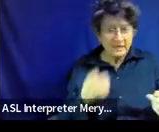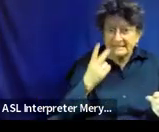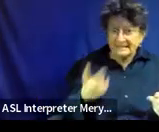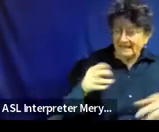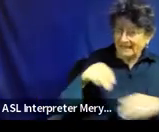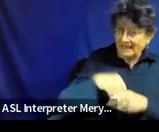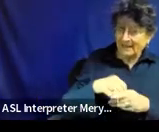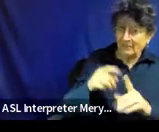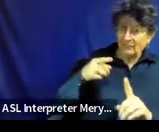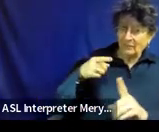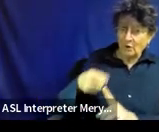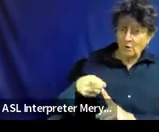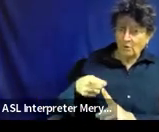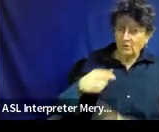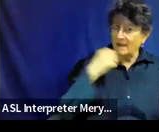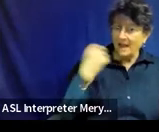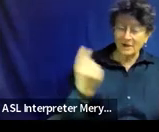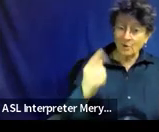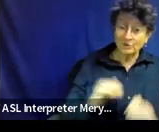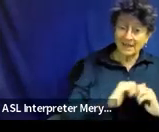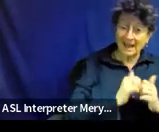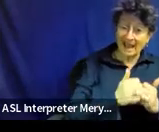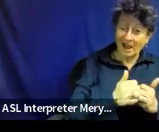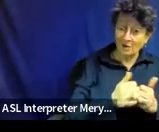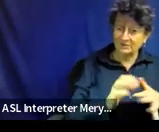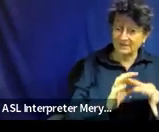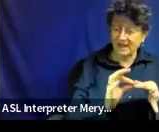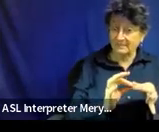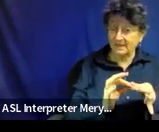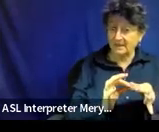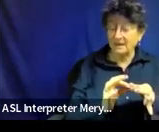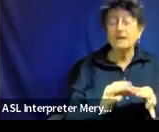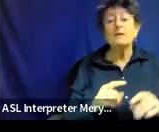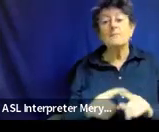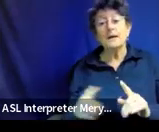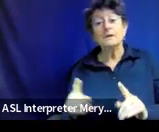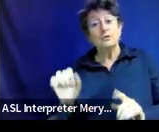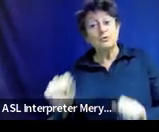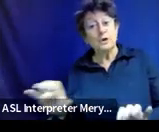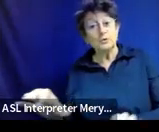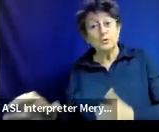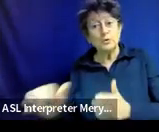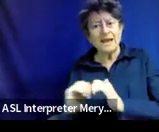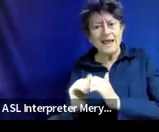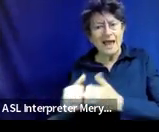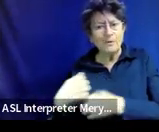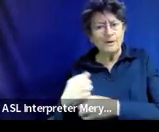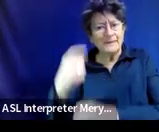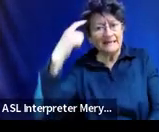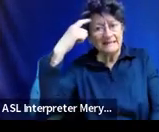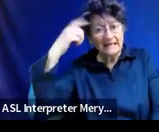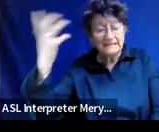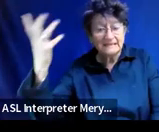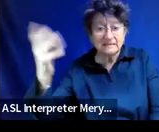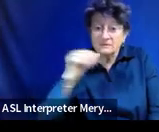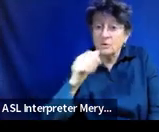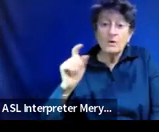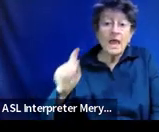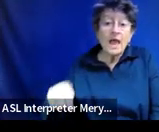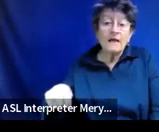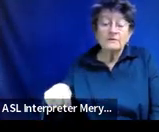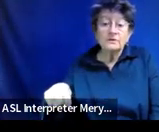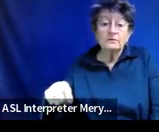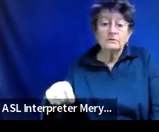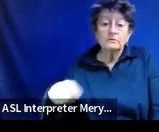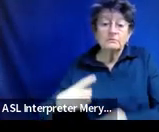just in the how statement, and you can do it however makes sense, or you don't even have to talk about